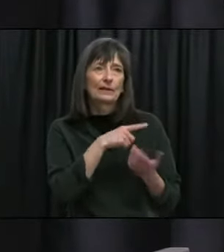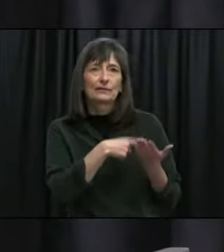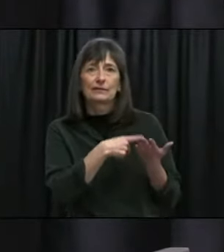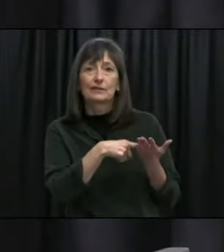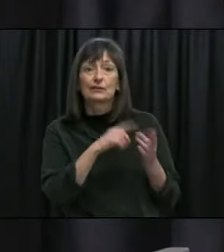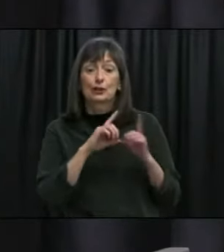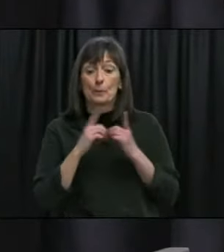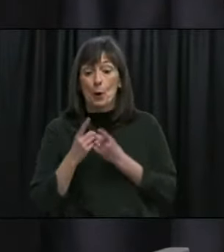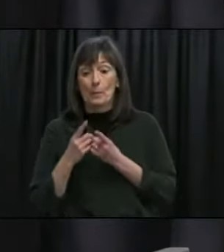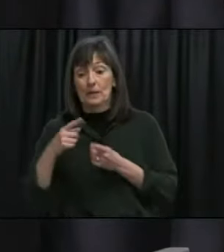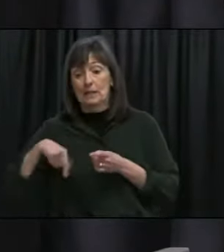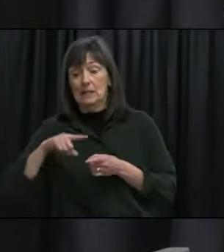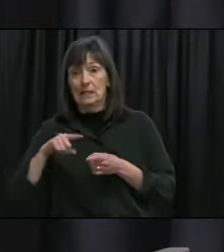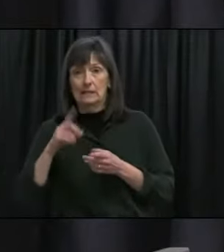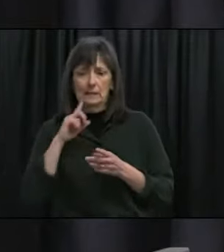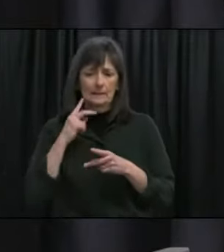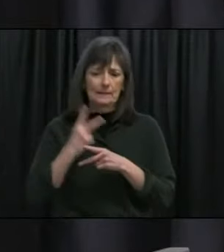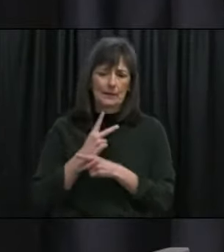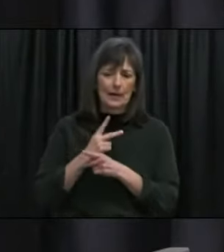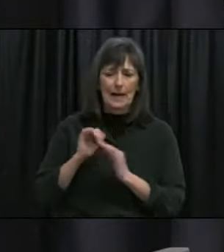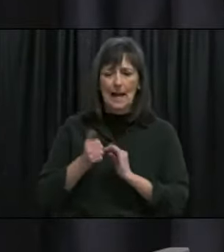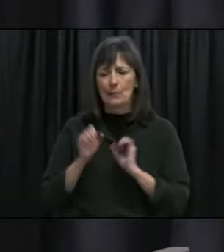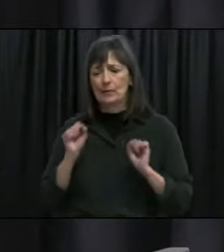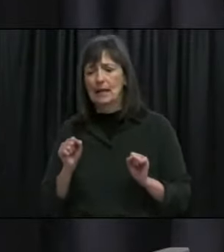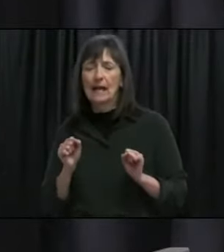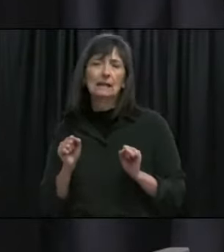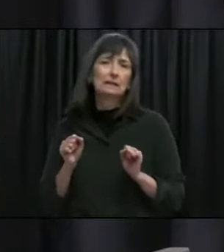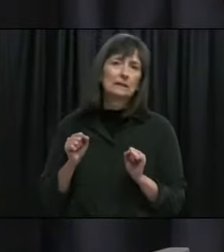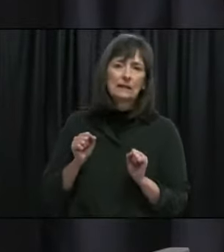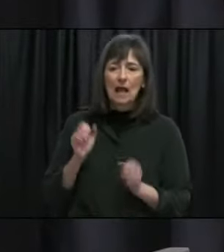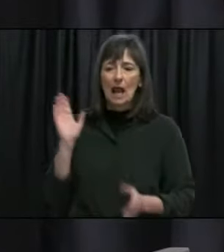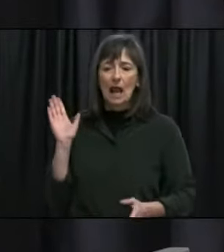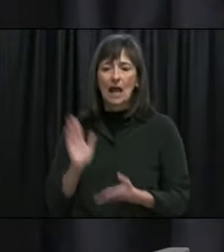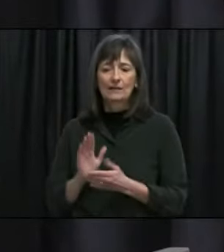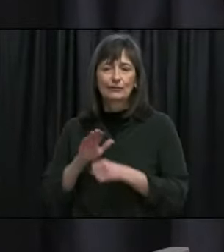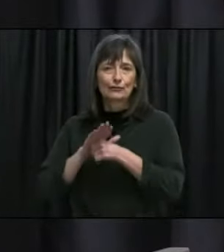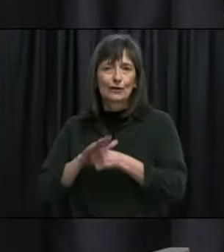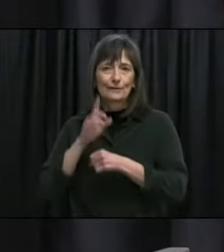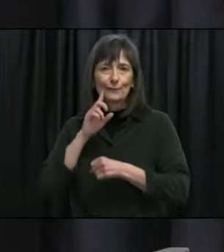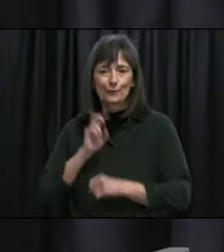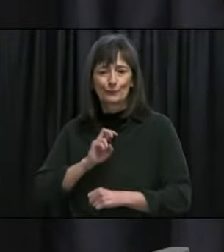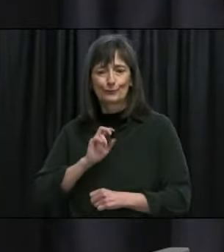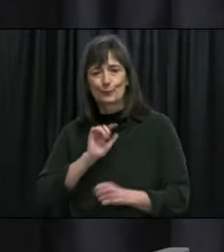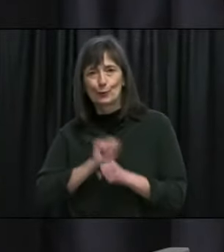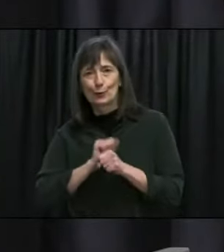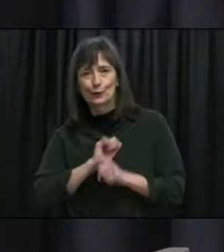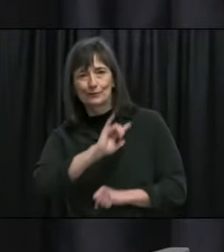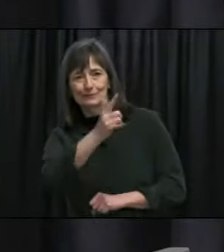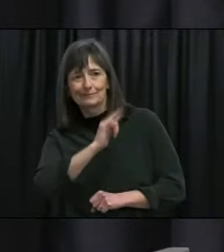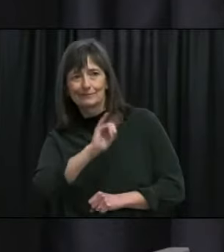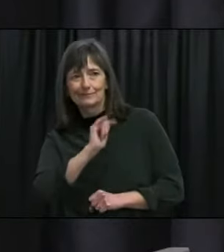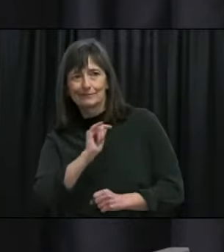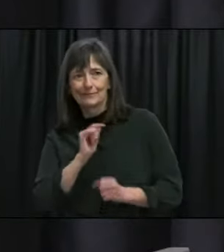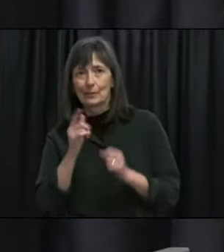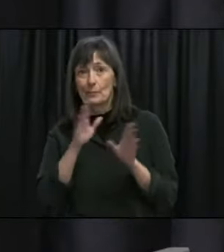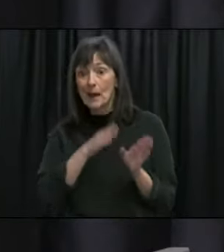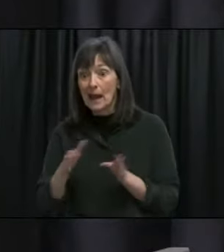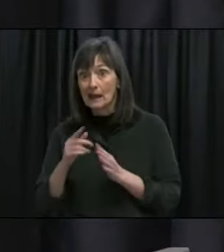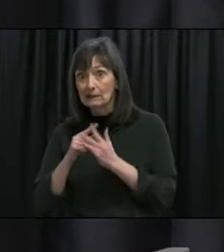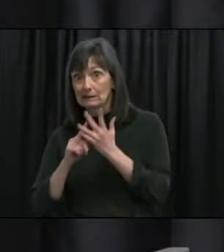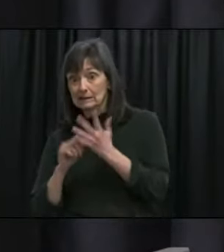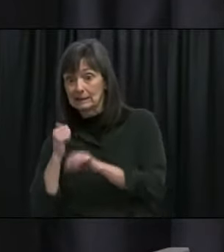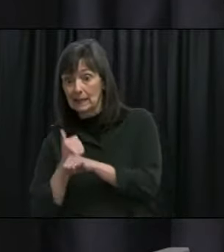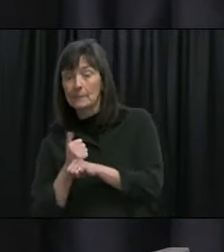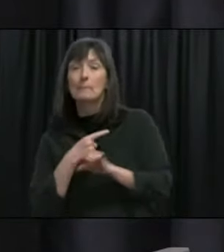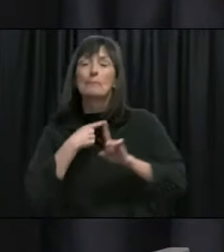at the department with trying to find a new way forward for rotational workers we've certainly had these discussions with people at the public